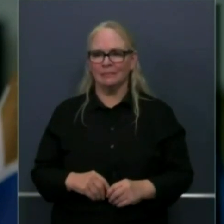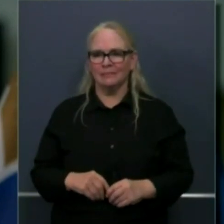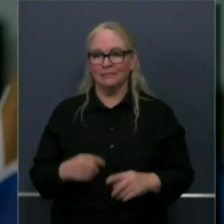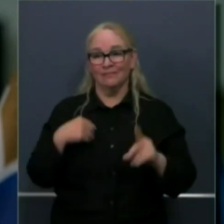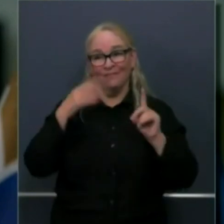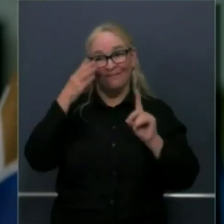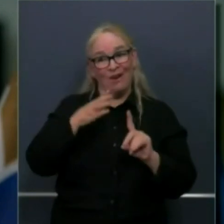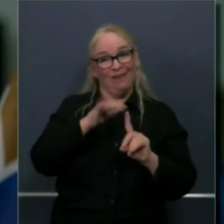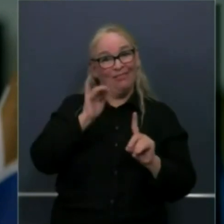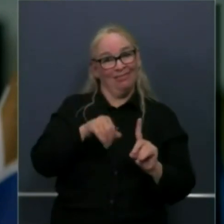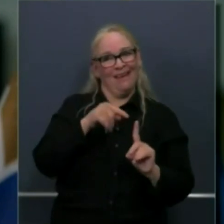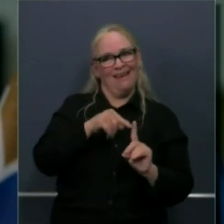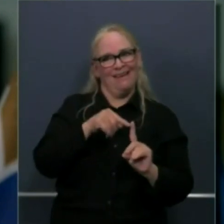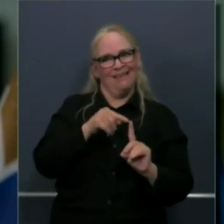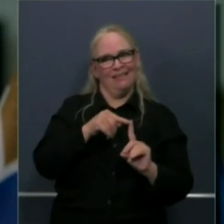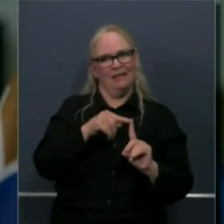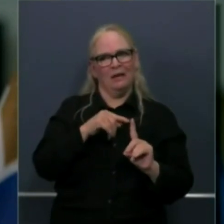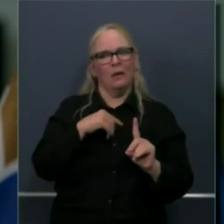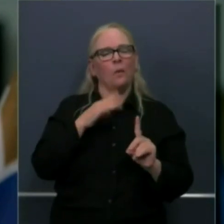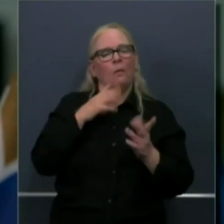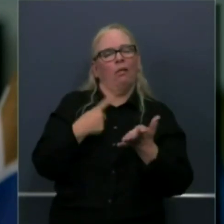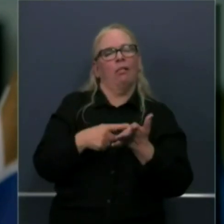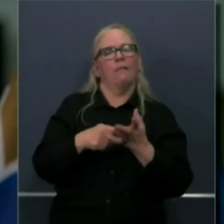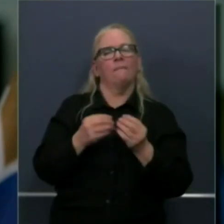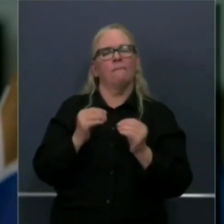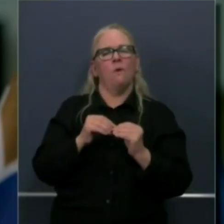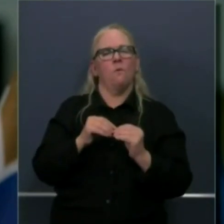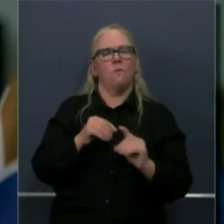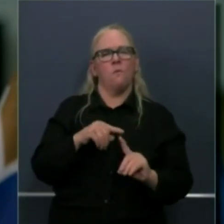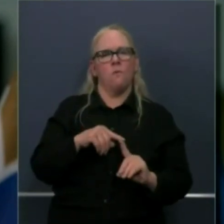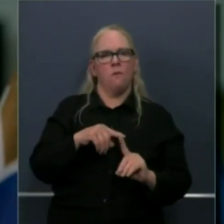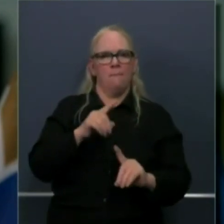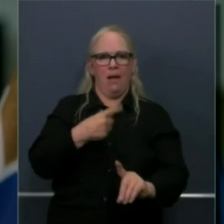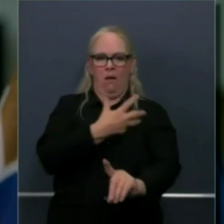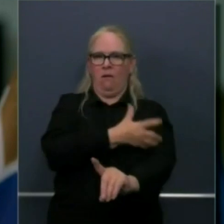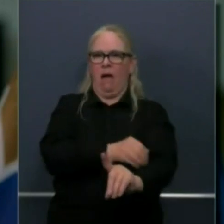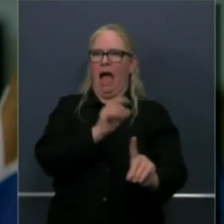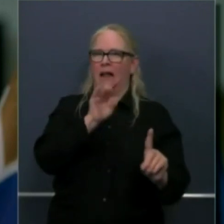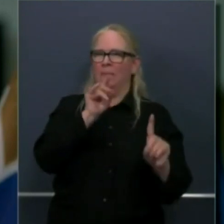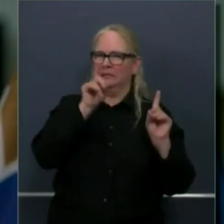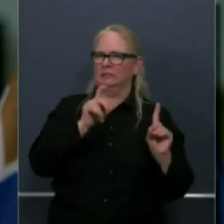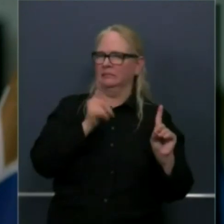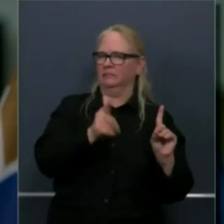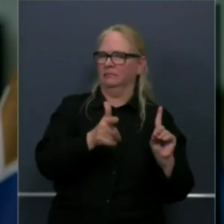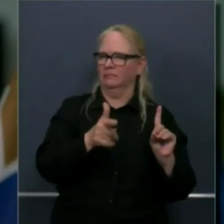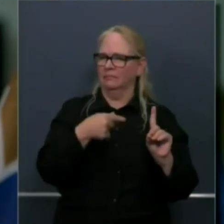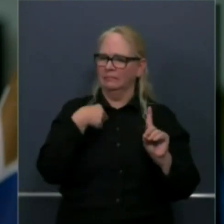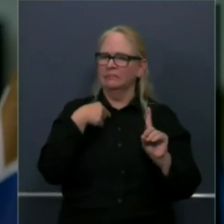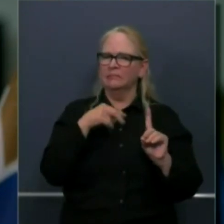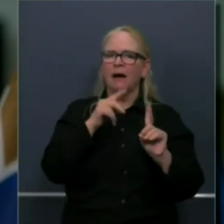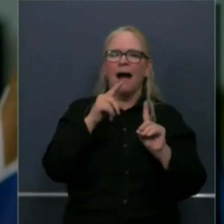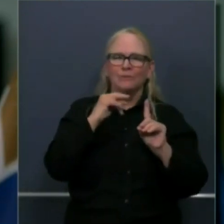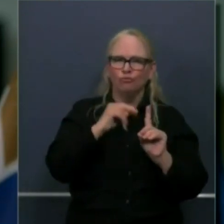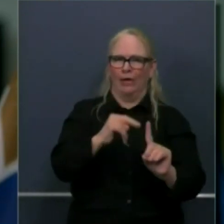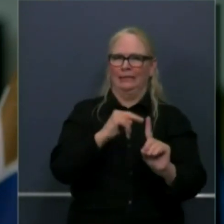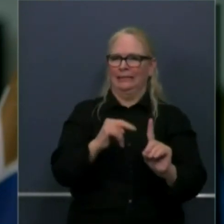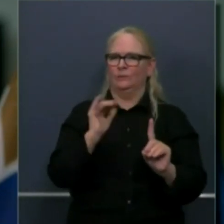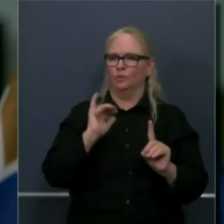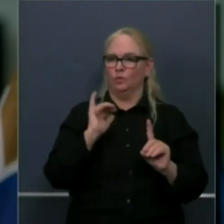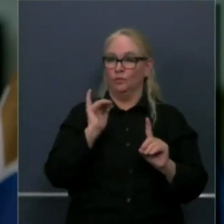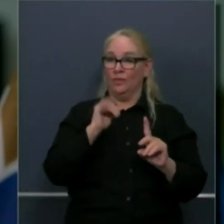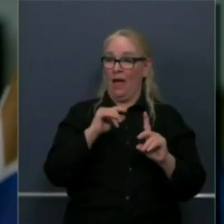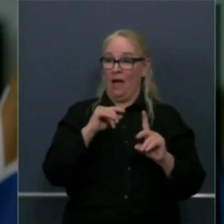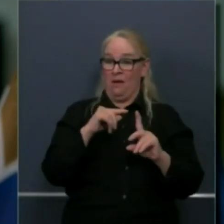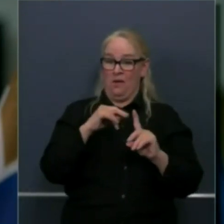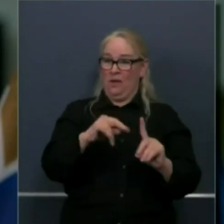We will be talking a lot more about serosurveillance in that respect. I know the word surveillance is not an easy word for any of us,